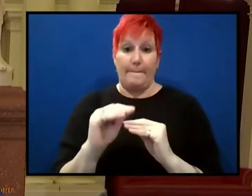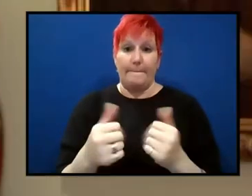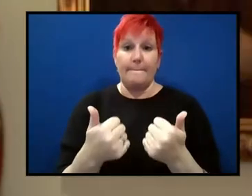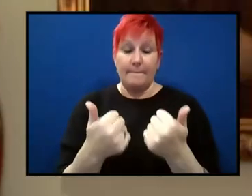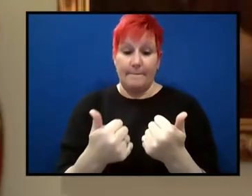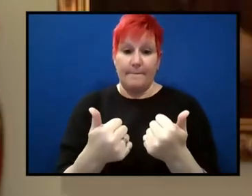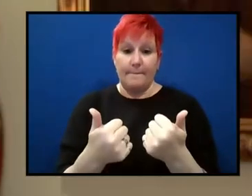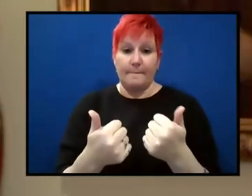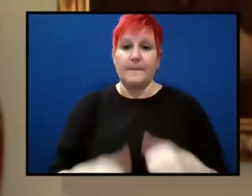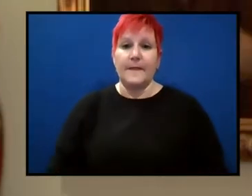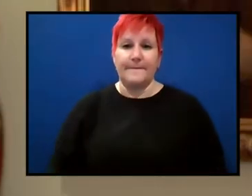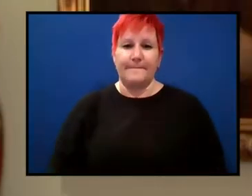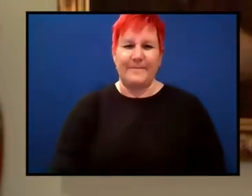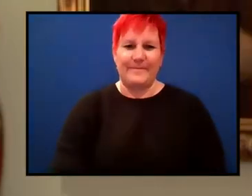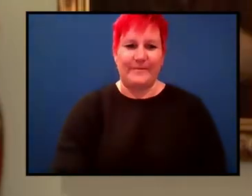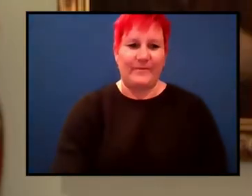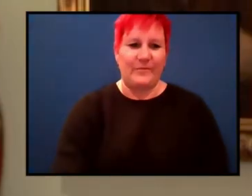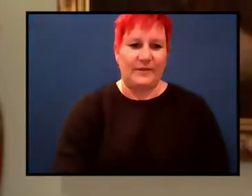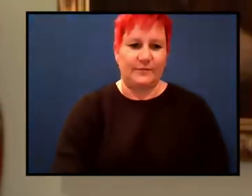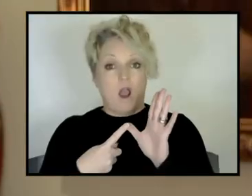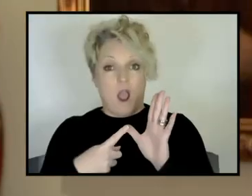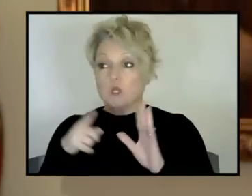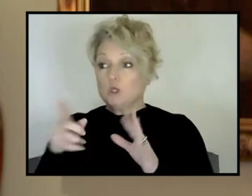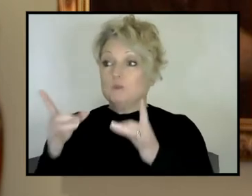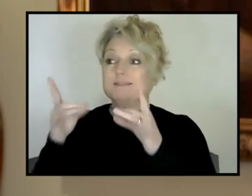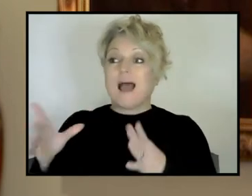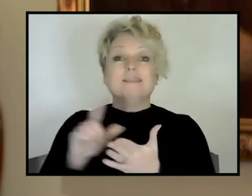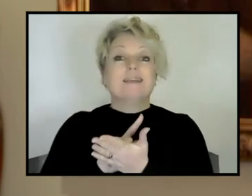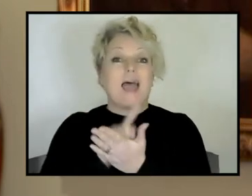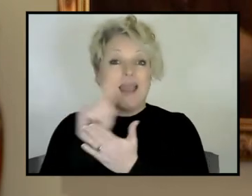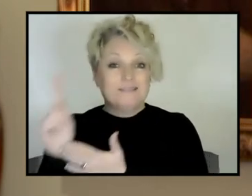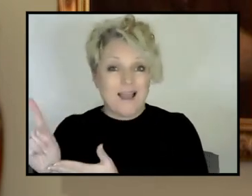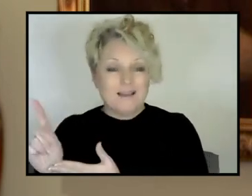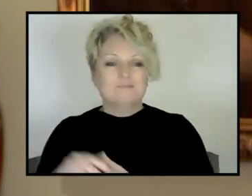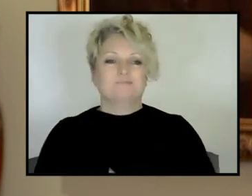came into the field, uh, much later and, uh,